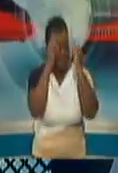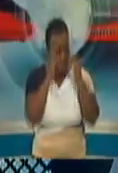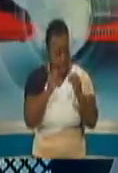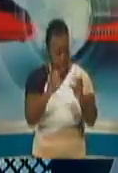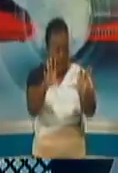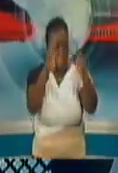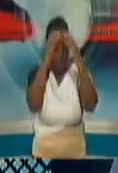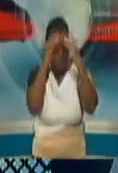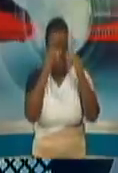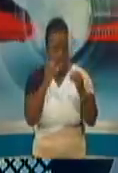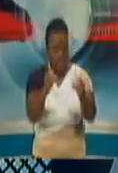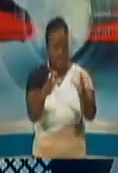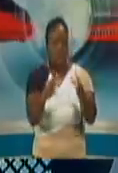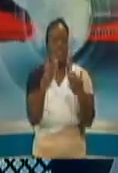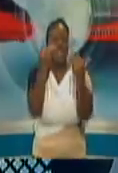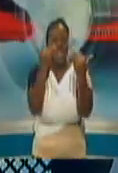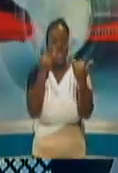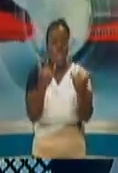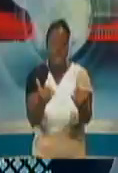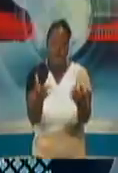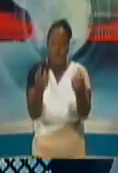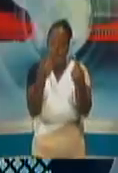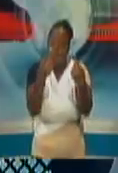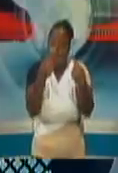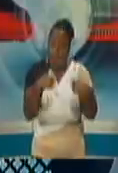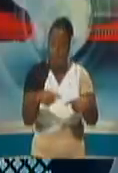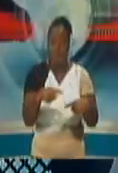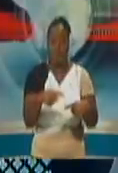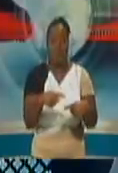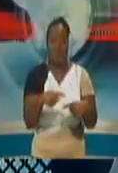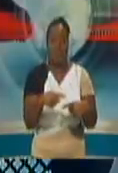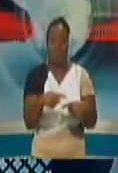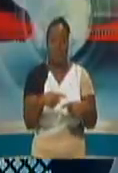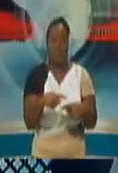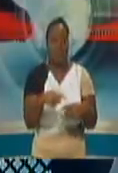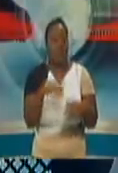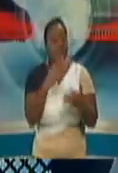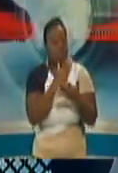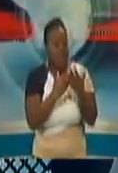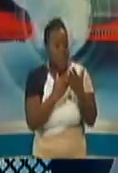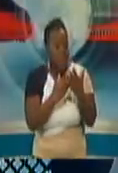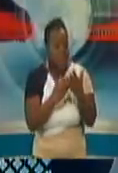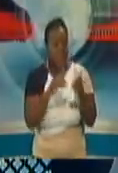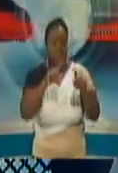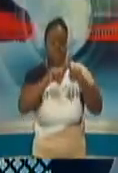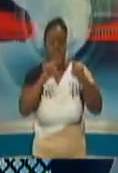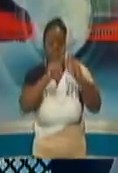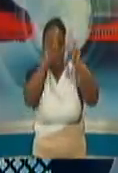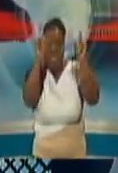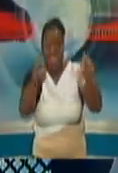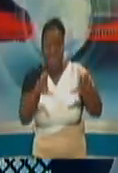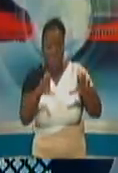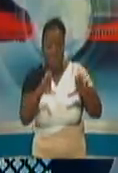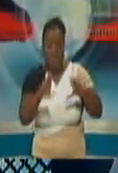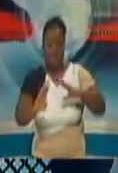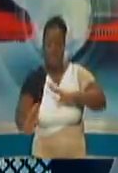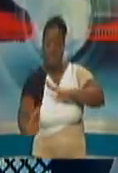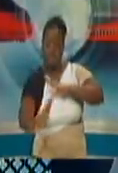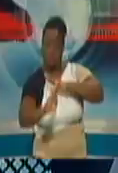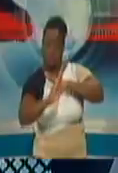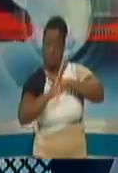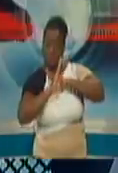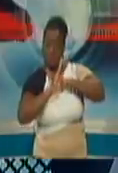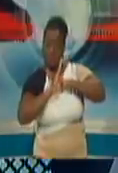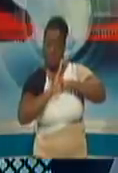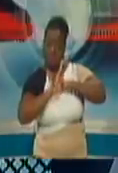asymptomatic carriers you're getting. A lot of the data is based on serological testing, which is antibody testing, saying that there's an antibody